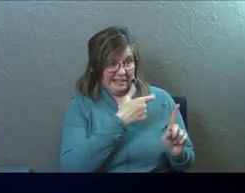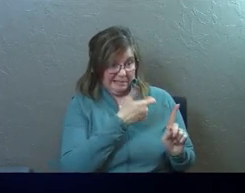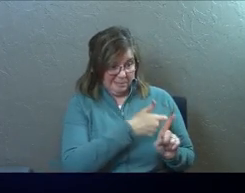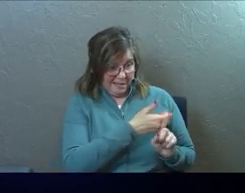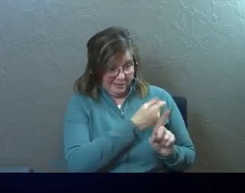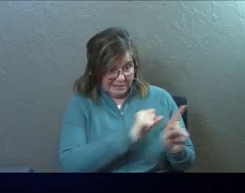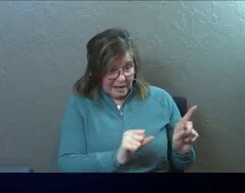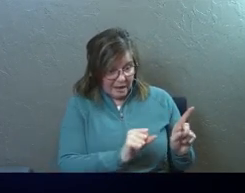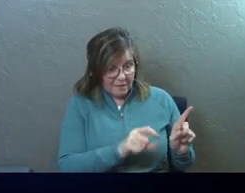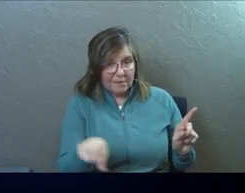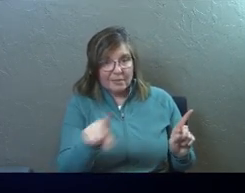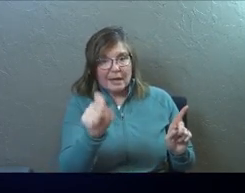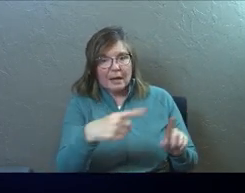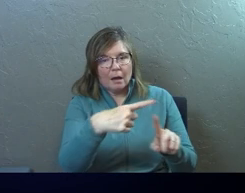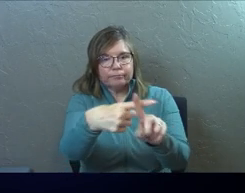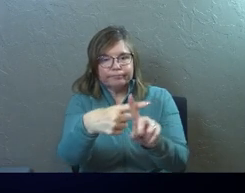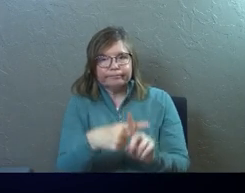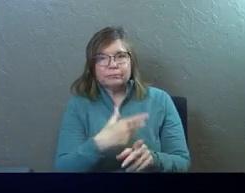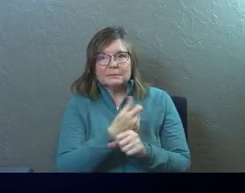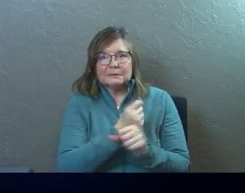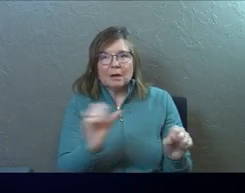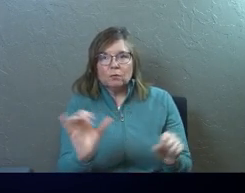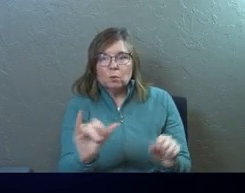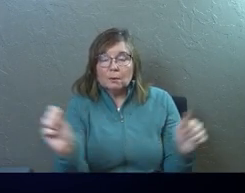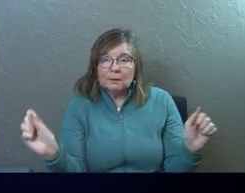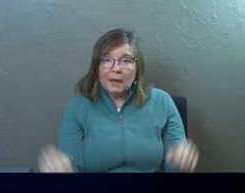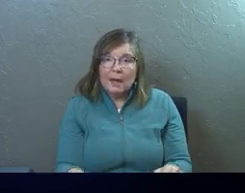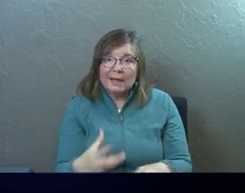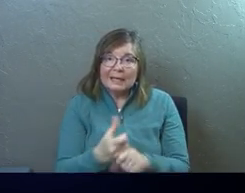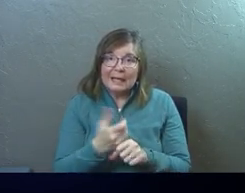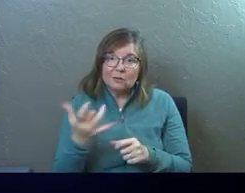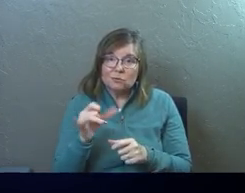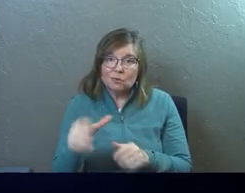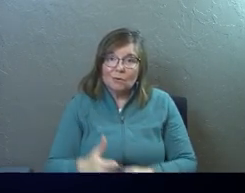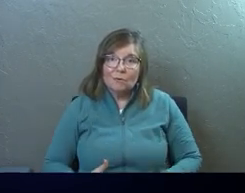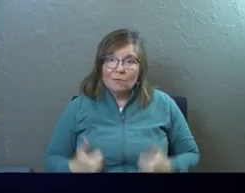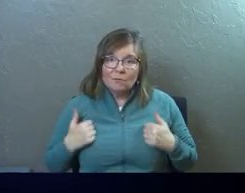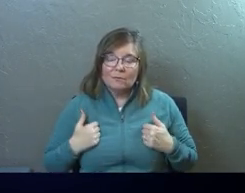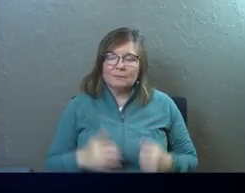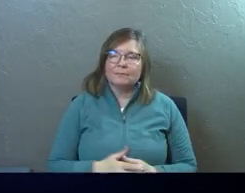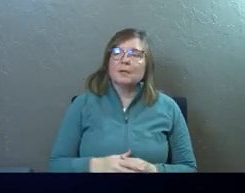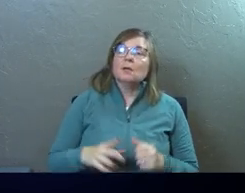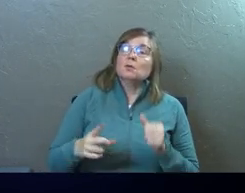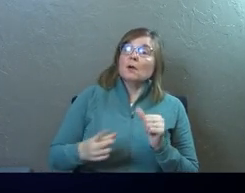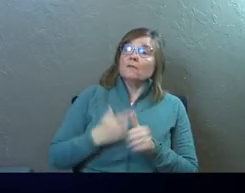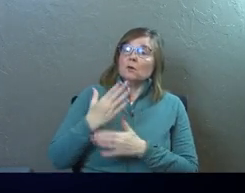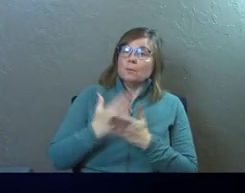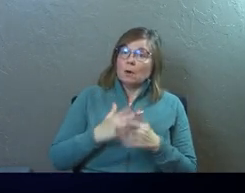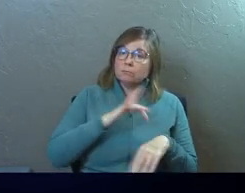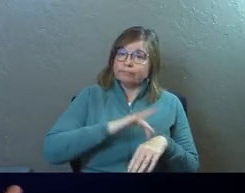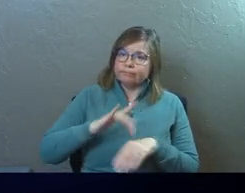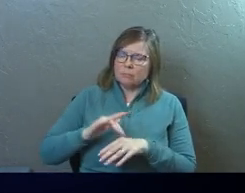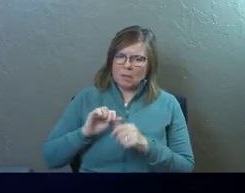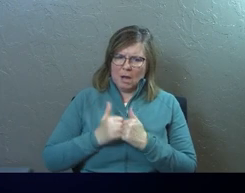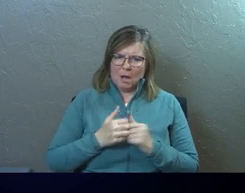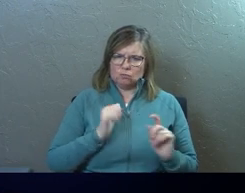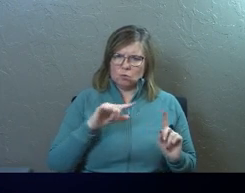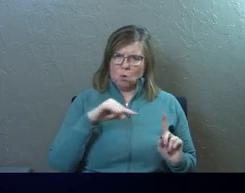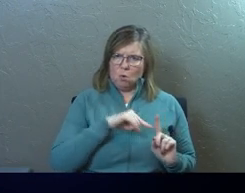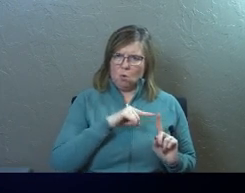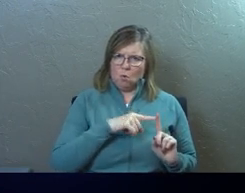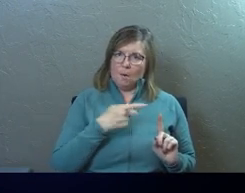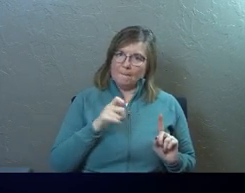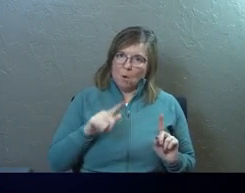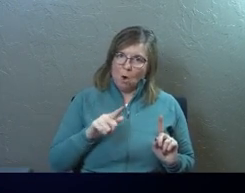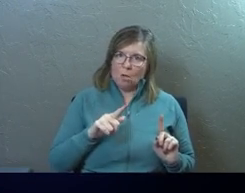eternal life. So the first part we're going to go over and then we'll do the second. First part we're going to go over is how in the world is Saul,